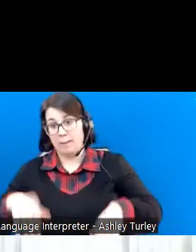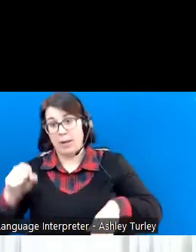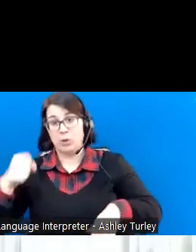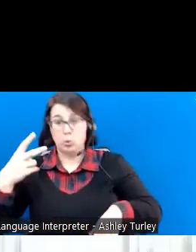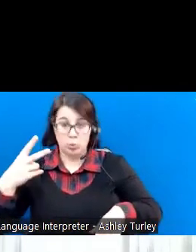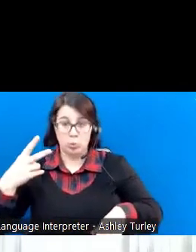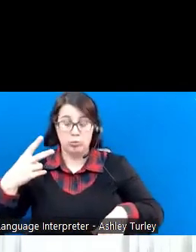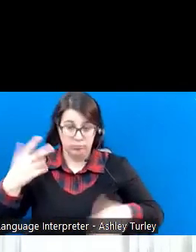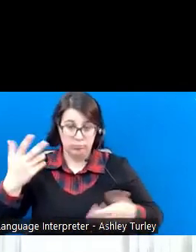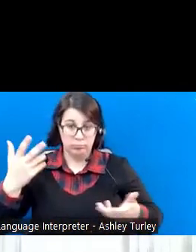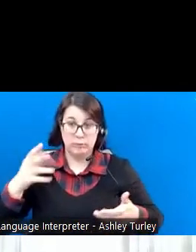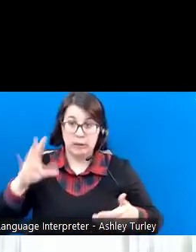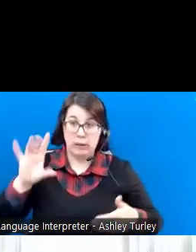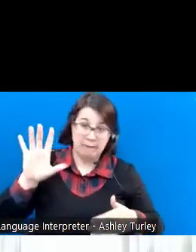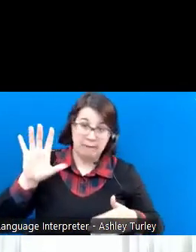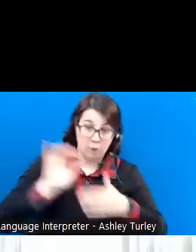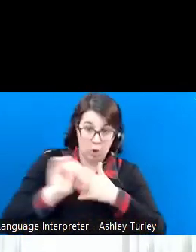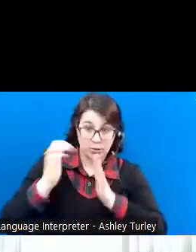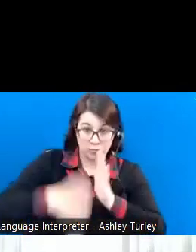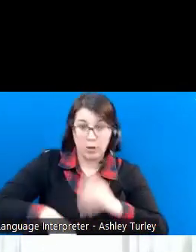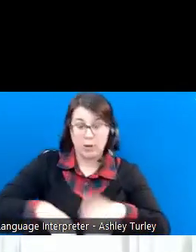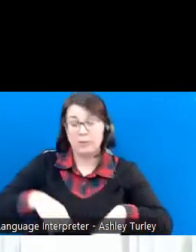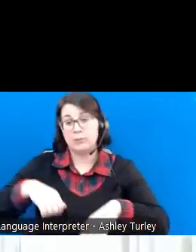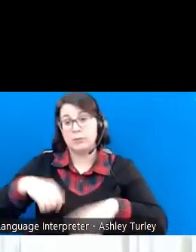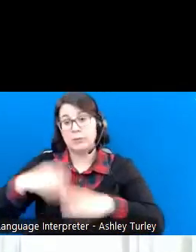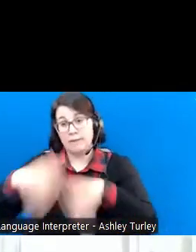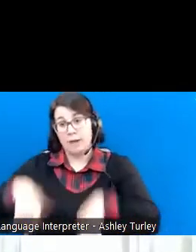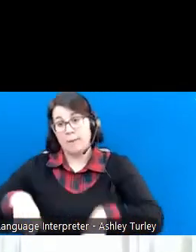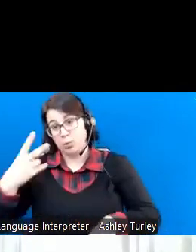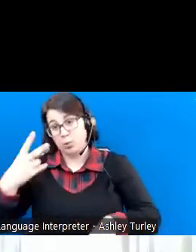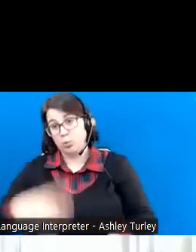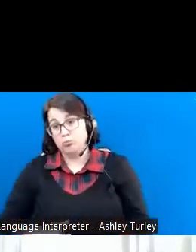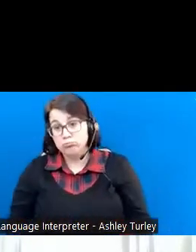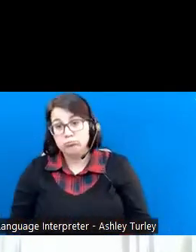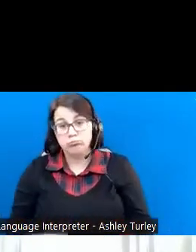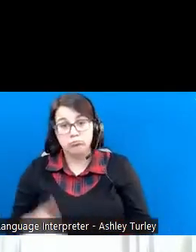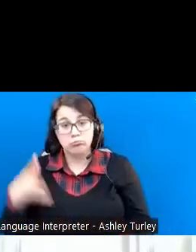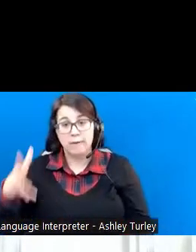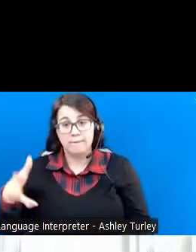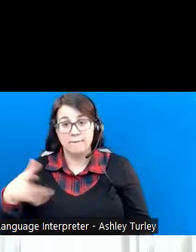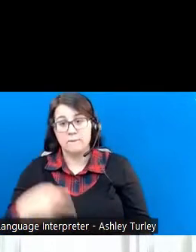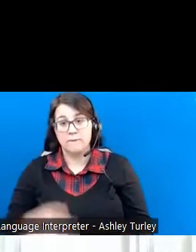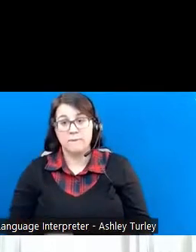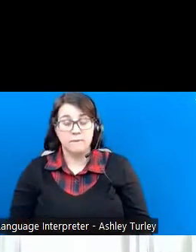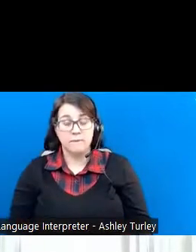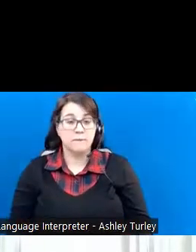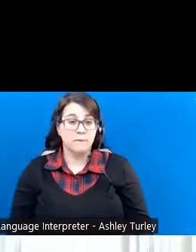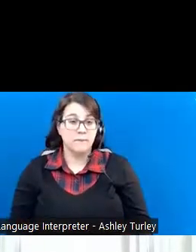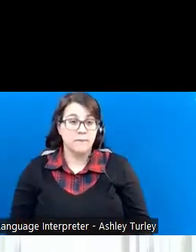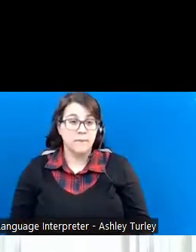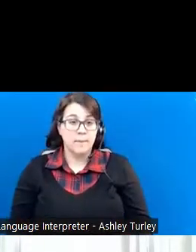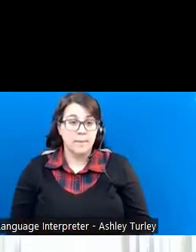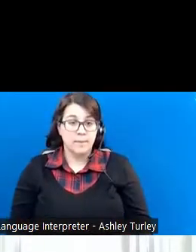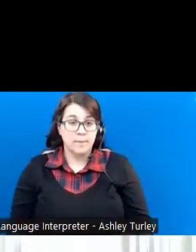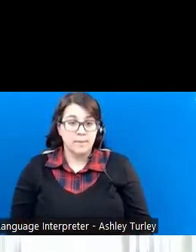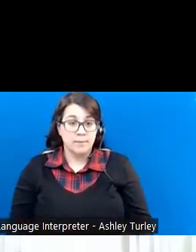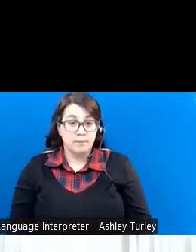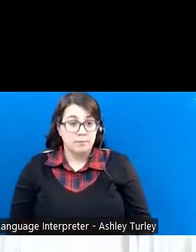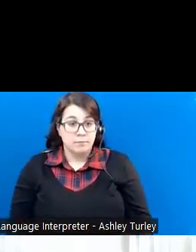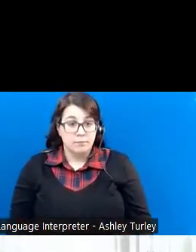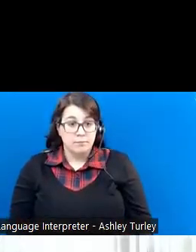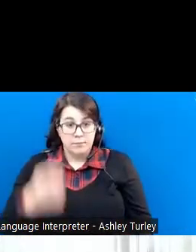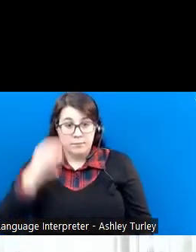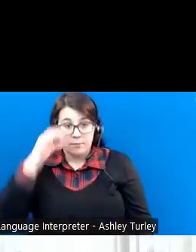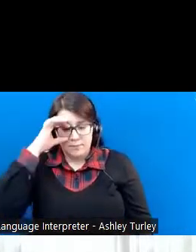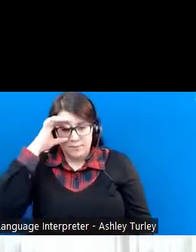we subtract $85 and divide by two. Okay, next slide, please. We don't have